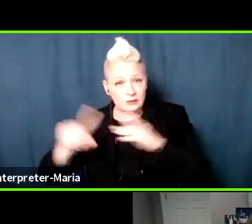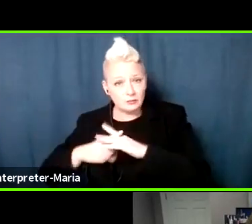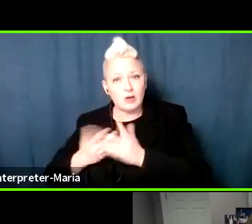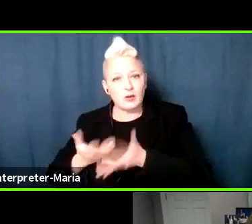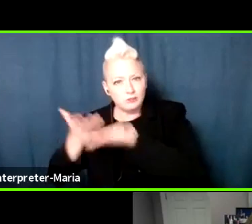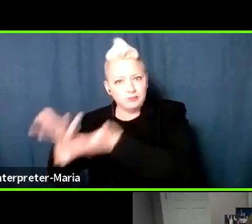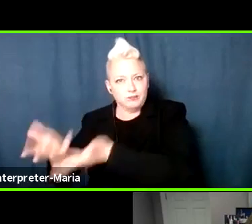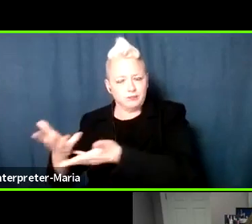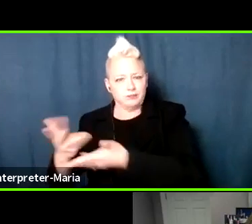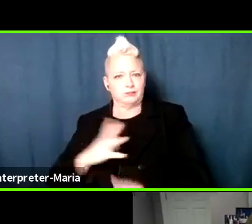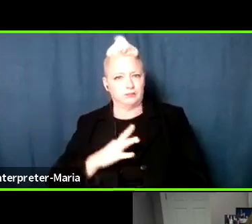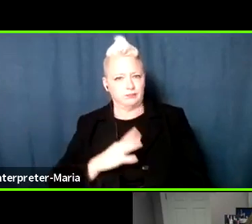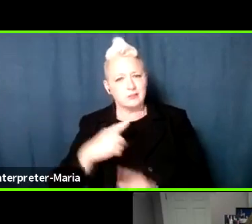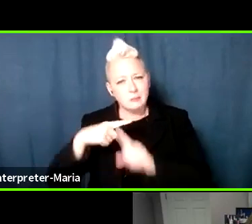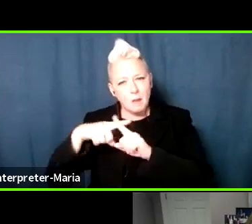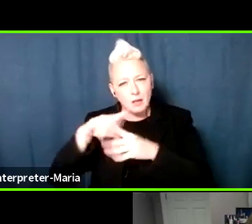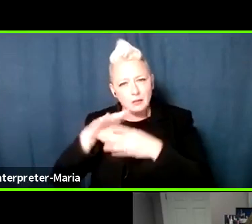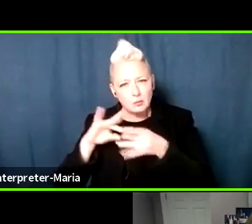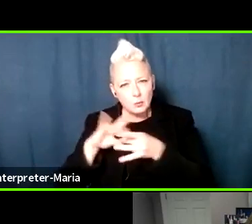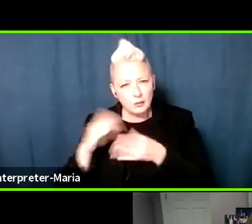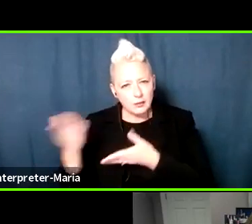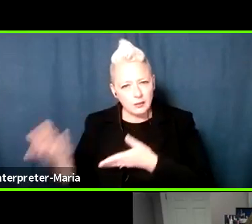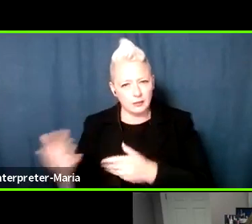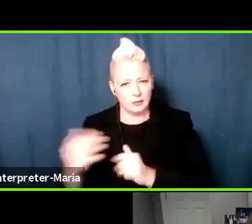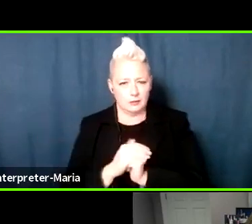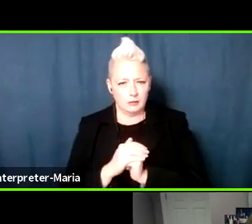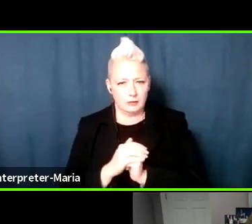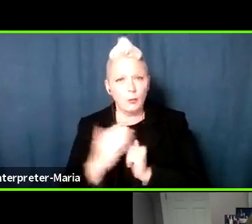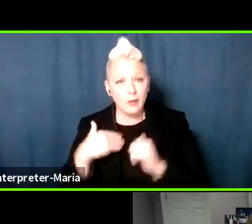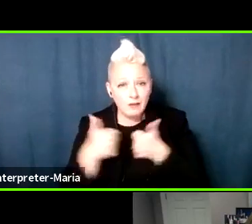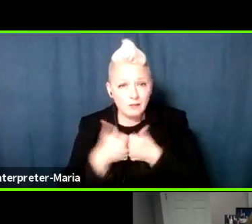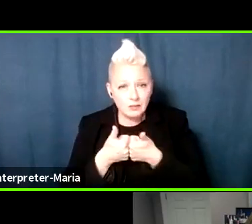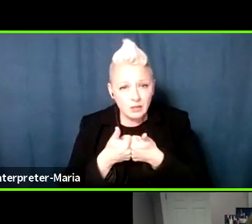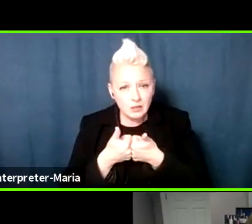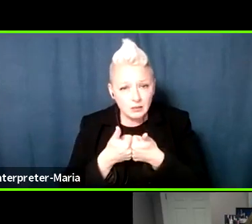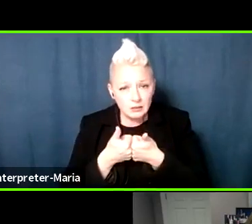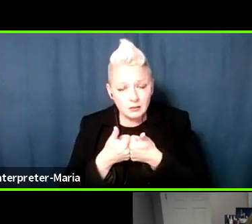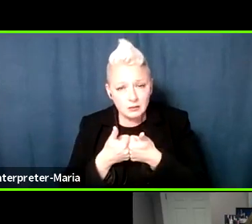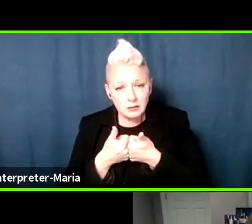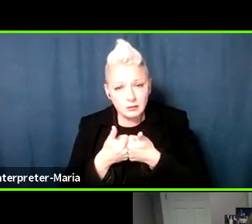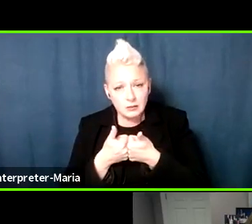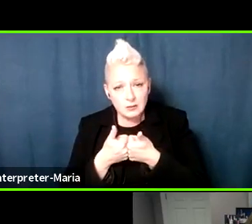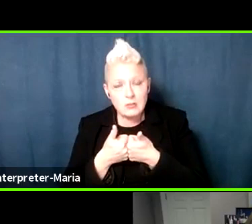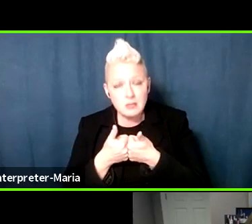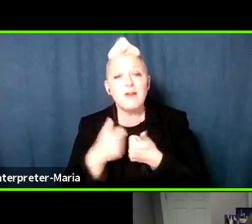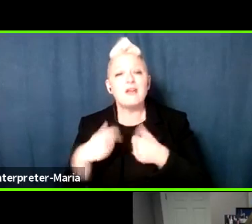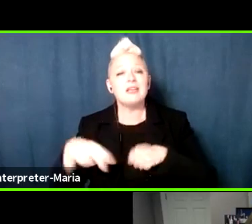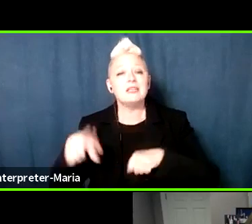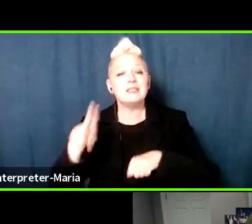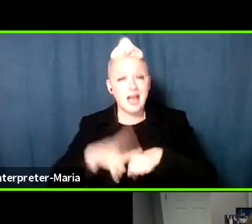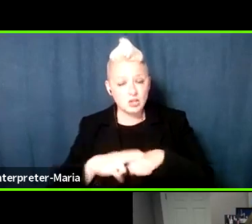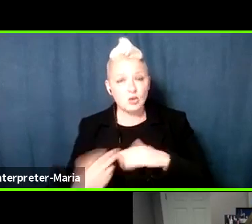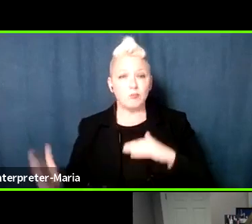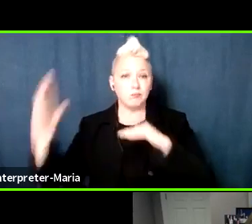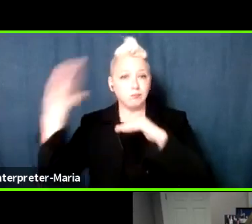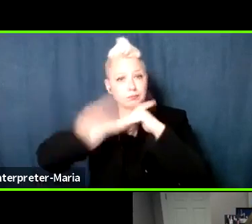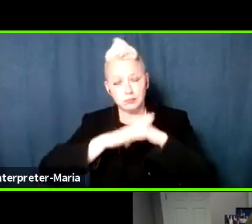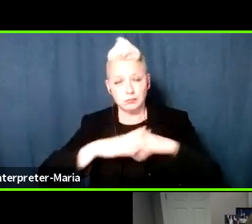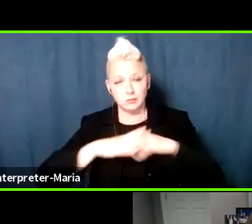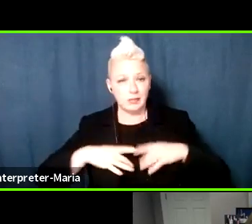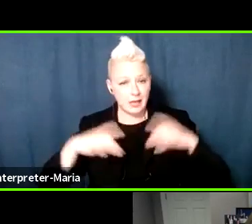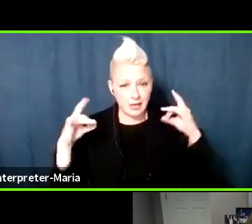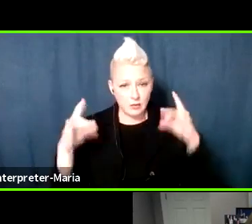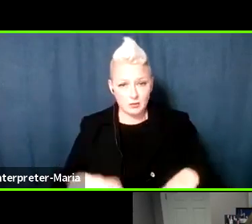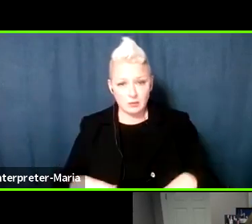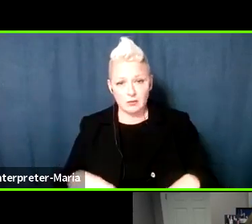stories. And so we have the challenge, we have to deal with a national rise in hatred and Scott and Mimi